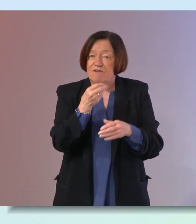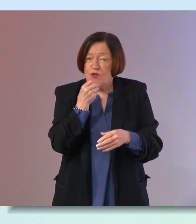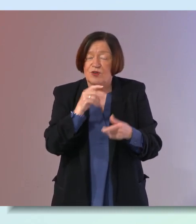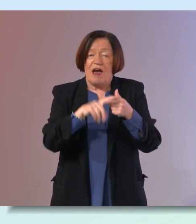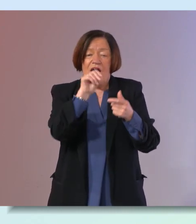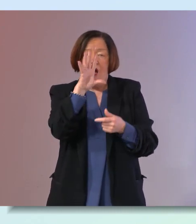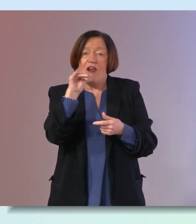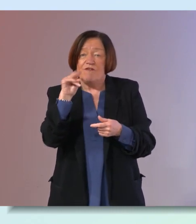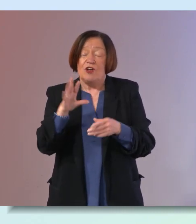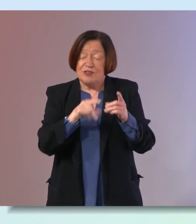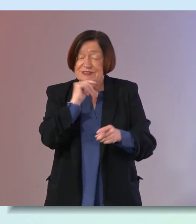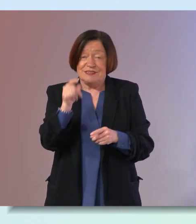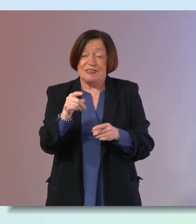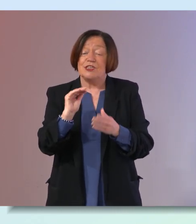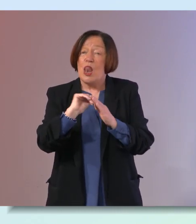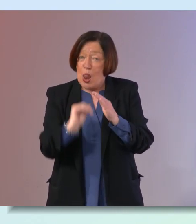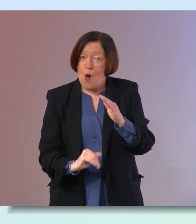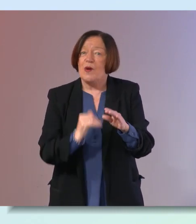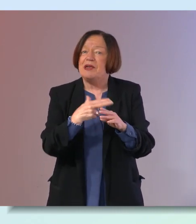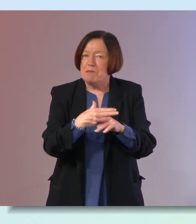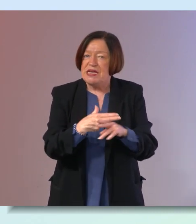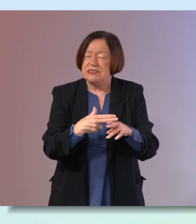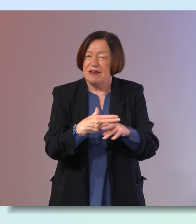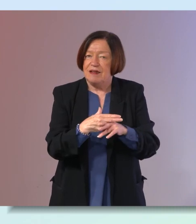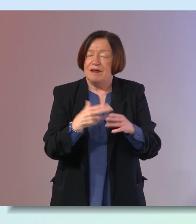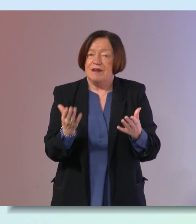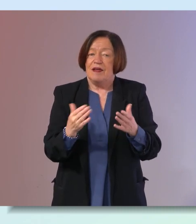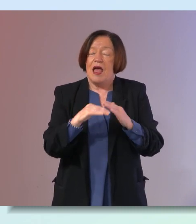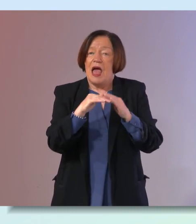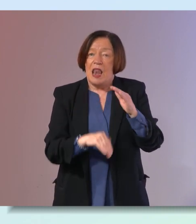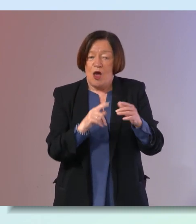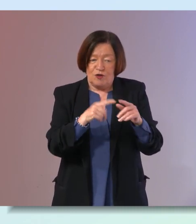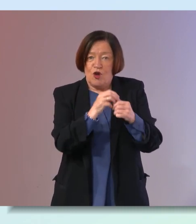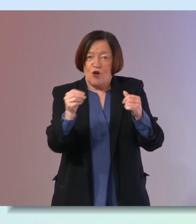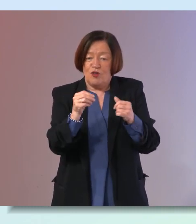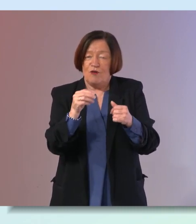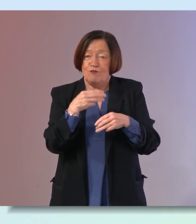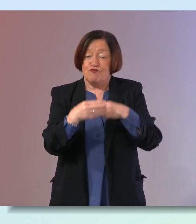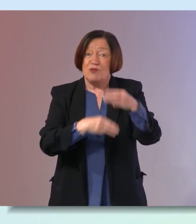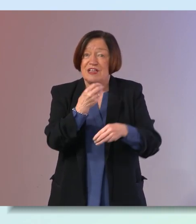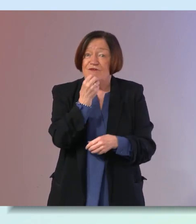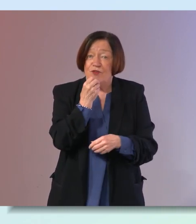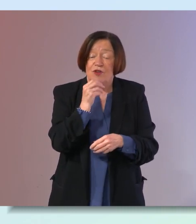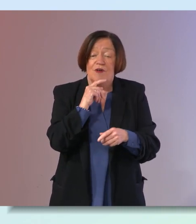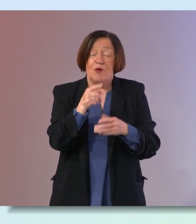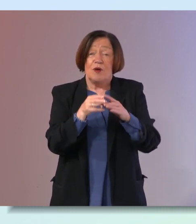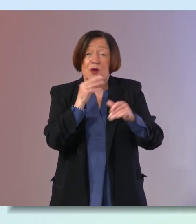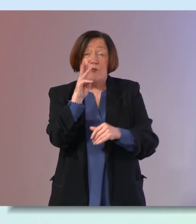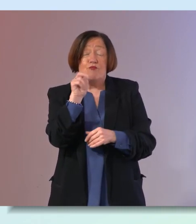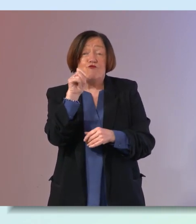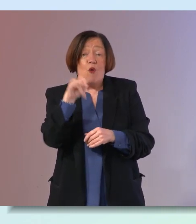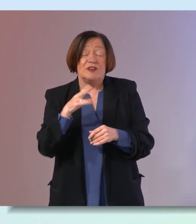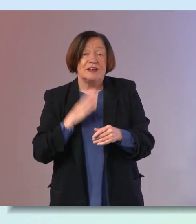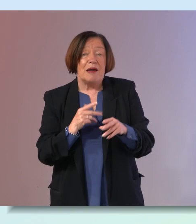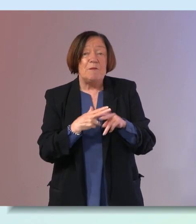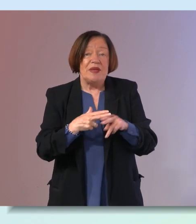and it's as you said it's generally low in meat um low in ultra processed foods but when it comes to the protein side of things and and